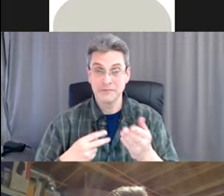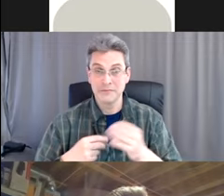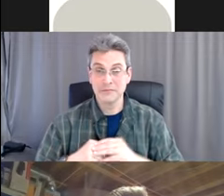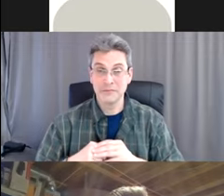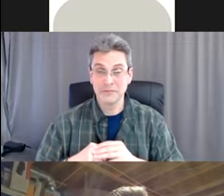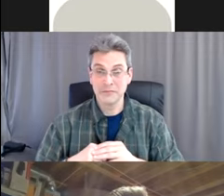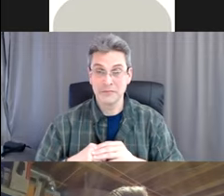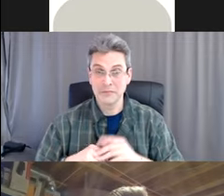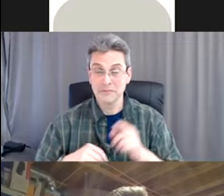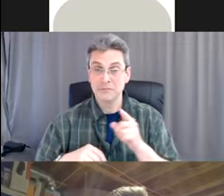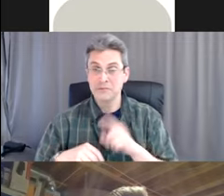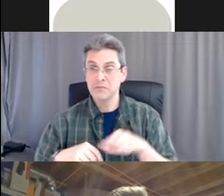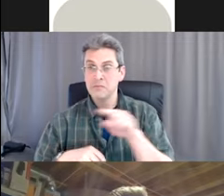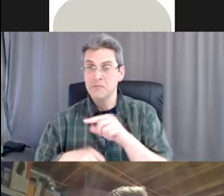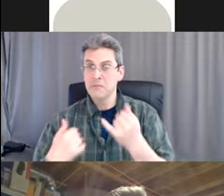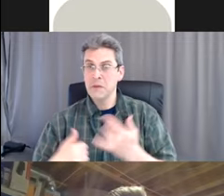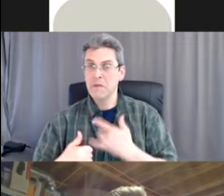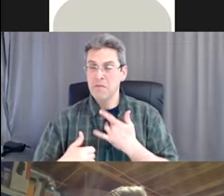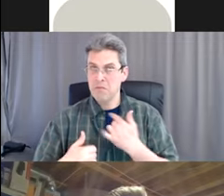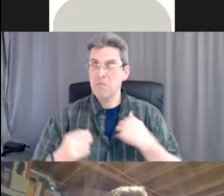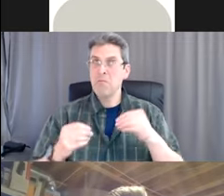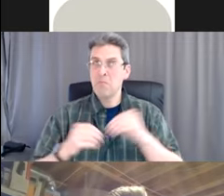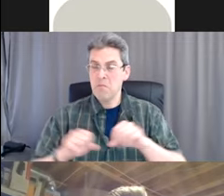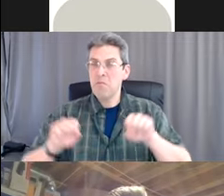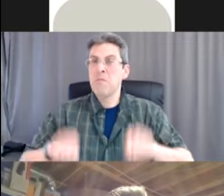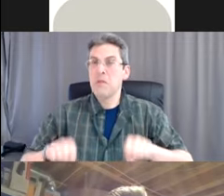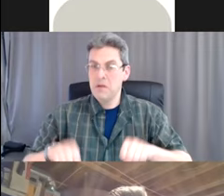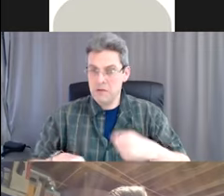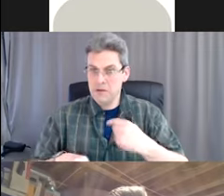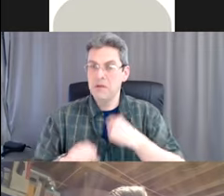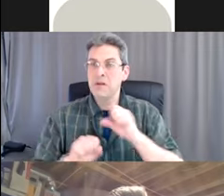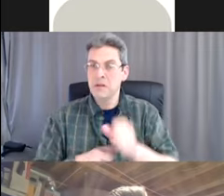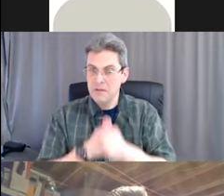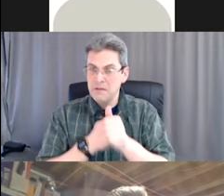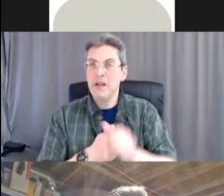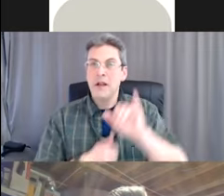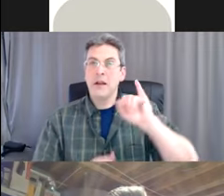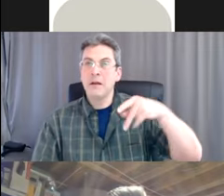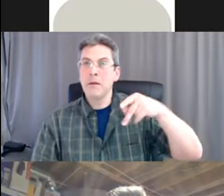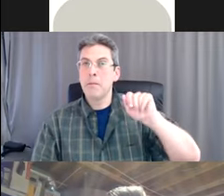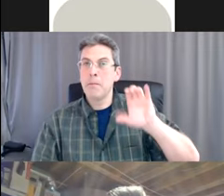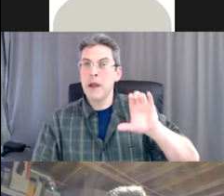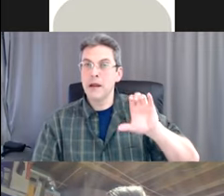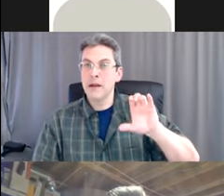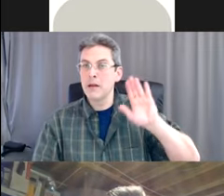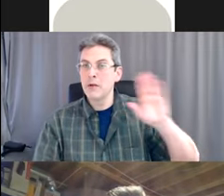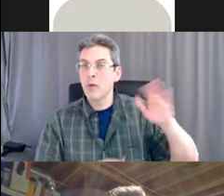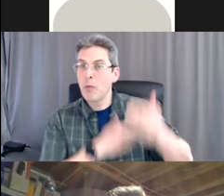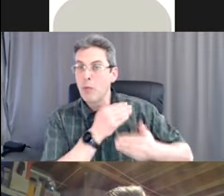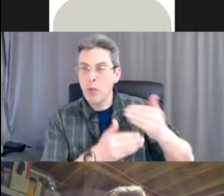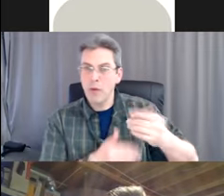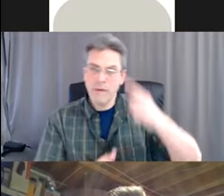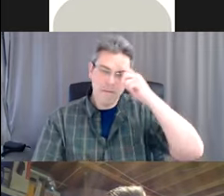Do you feel more confident in using IPAC practices to reduce your risk of exposure in daily